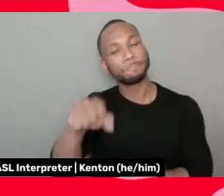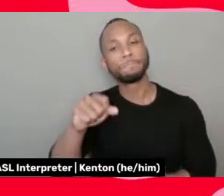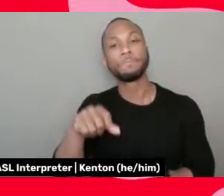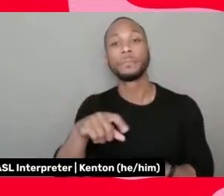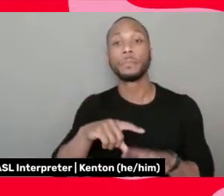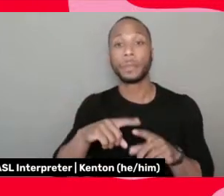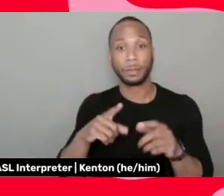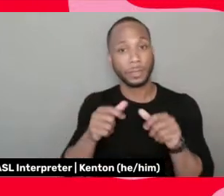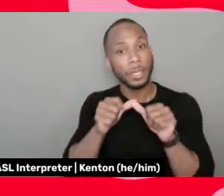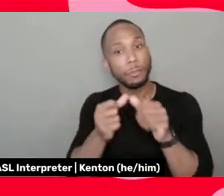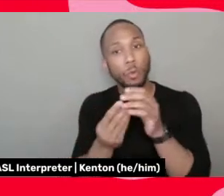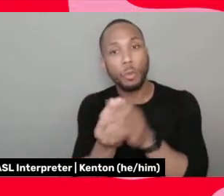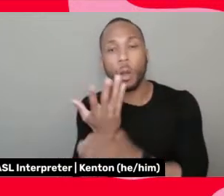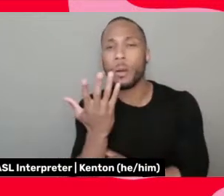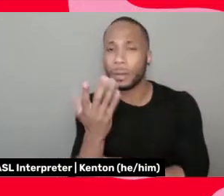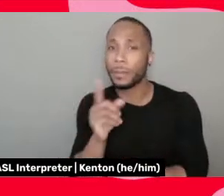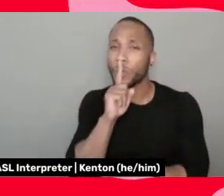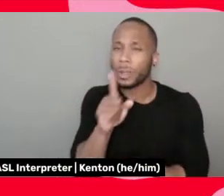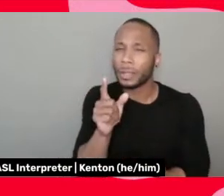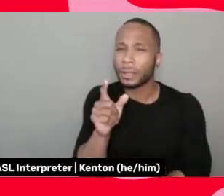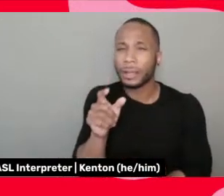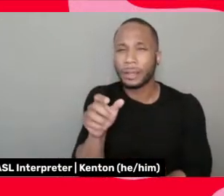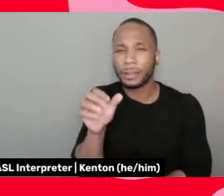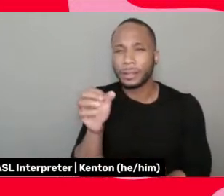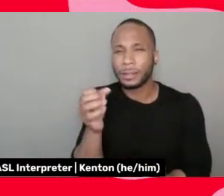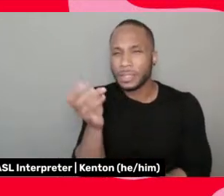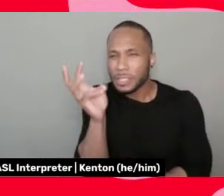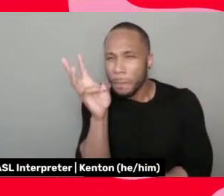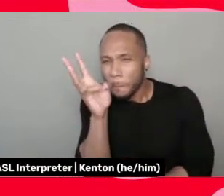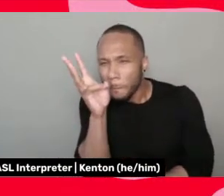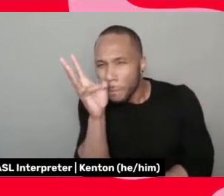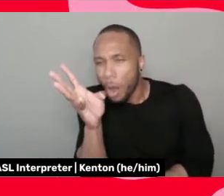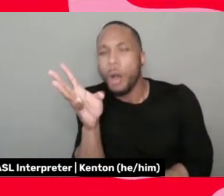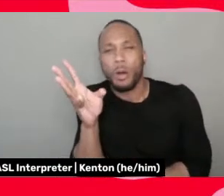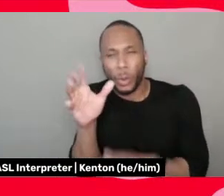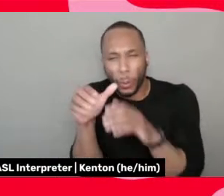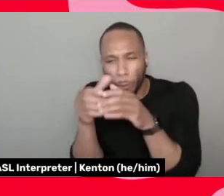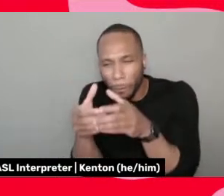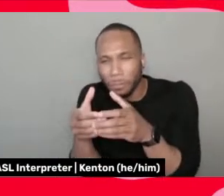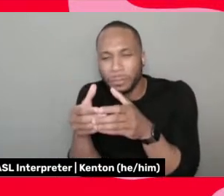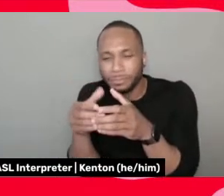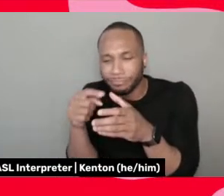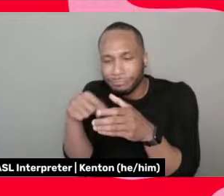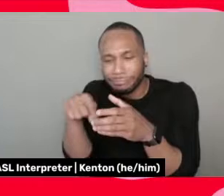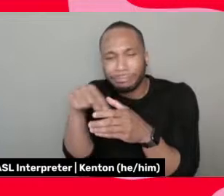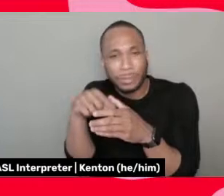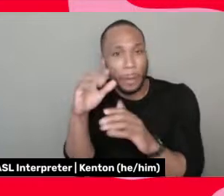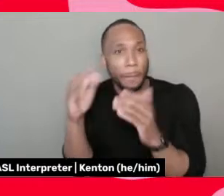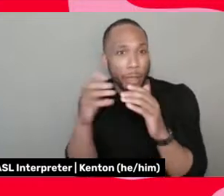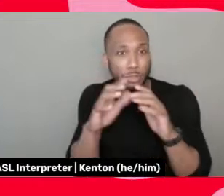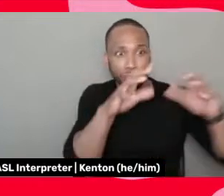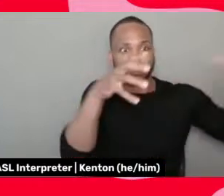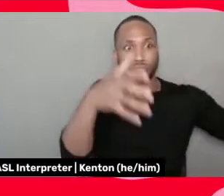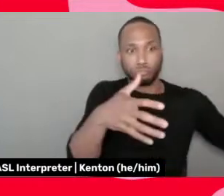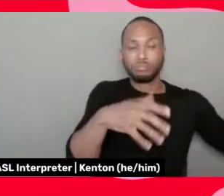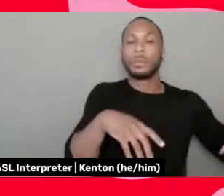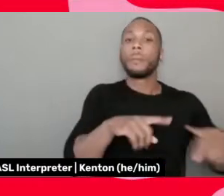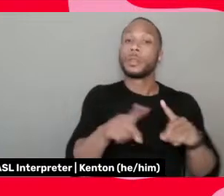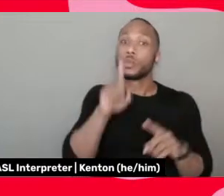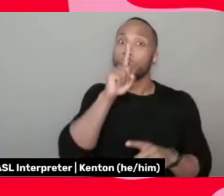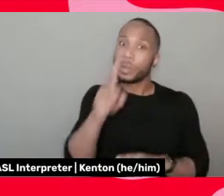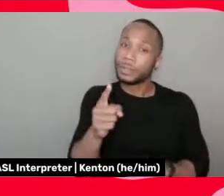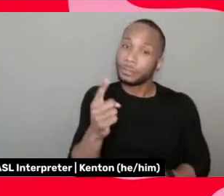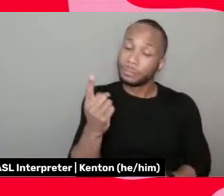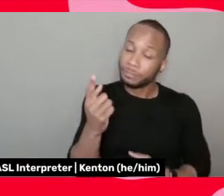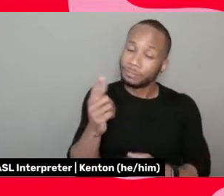only grow. It's still only a small, you know, a small, small, small in comparison, but it's really something.